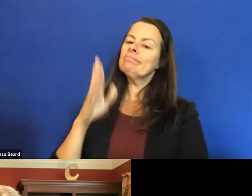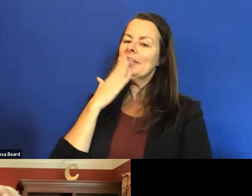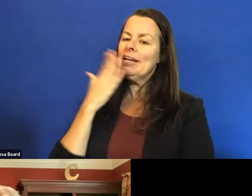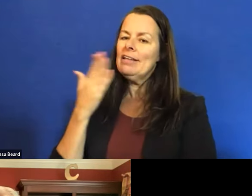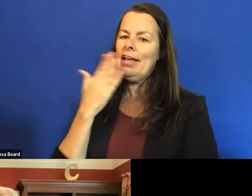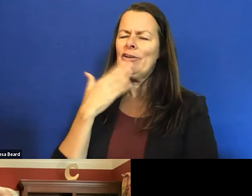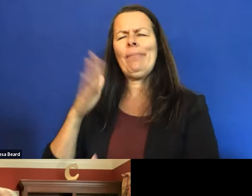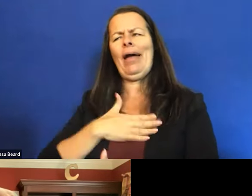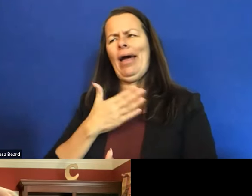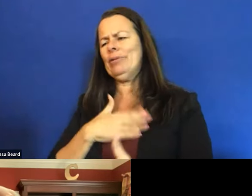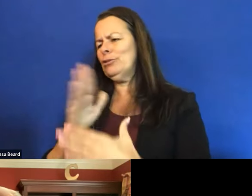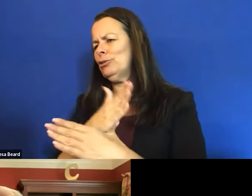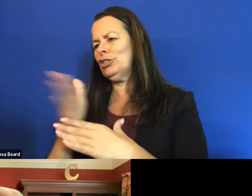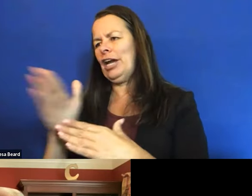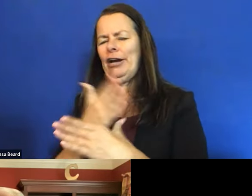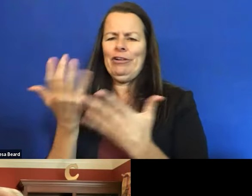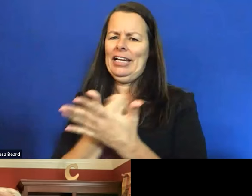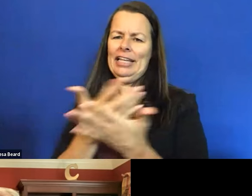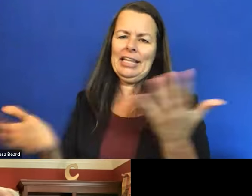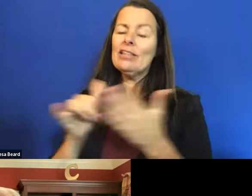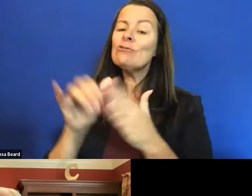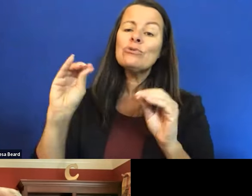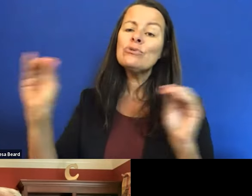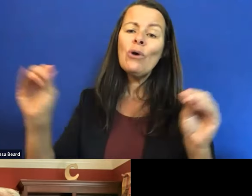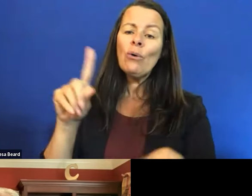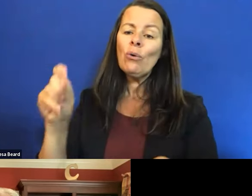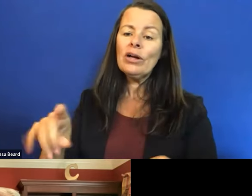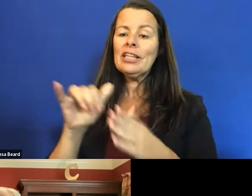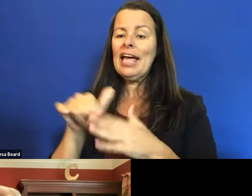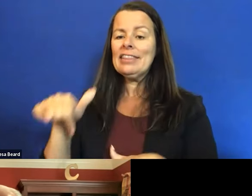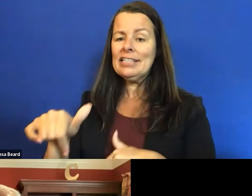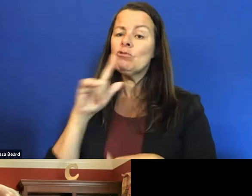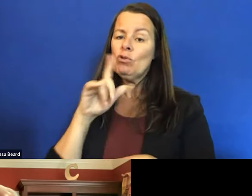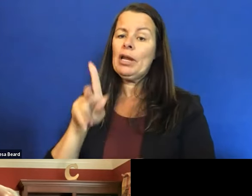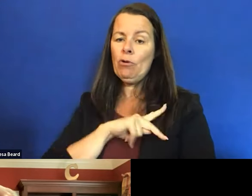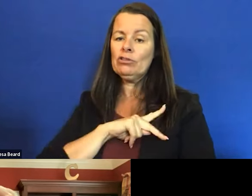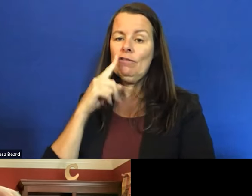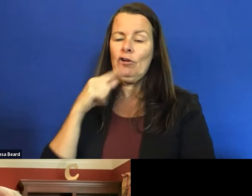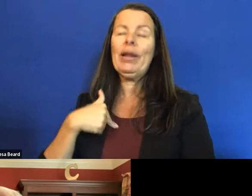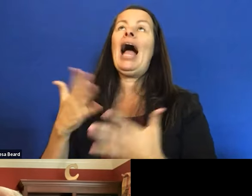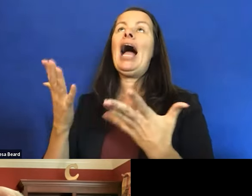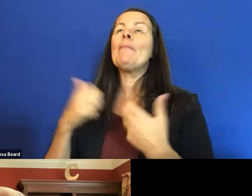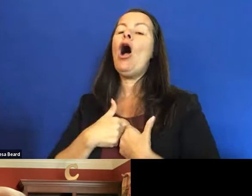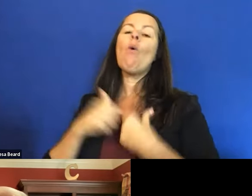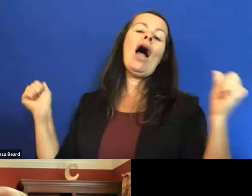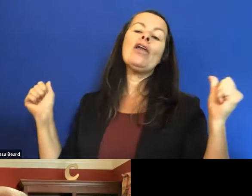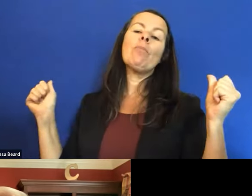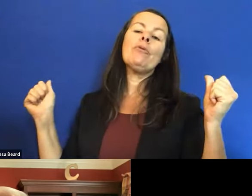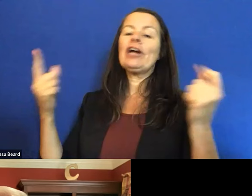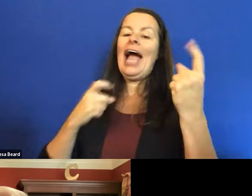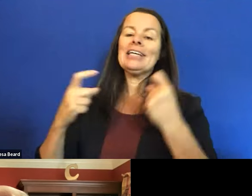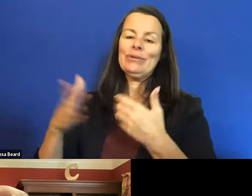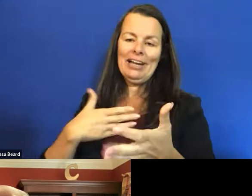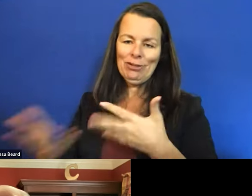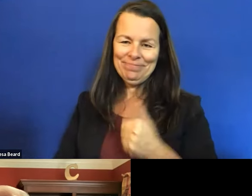told you, and I've told others, there's no question that's too personal for me. I mean, I'm a wide open book. You know, what happened